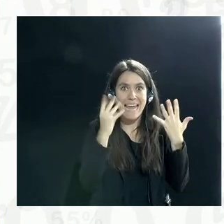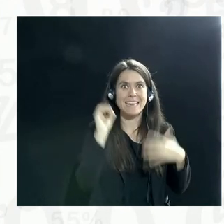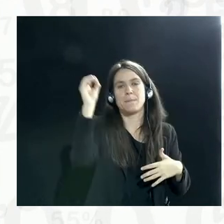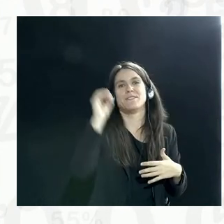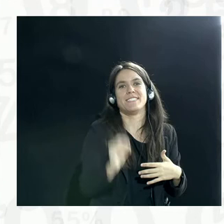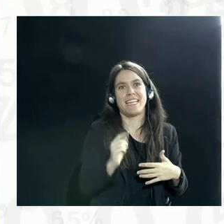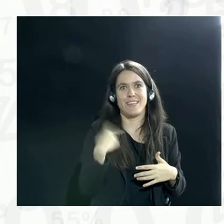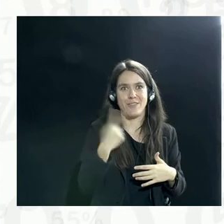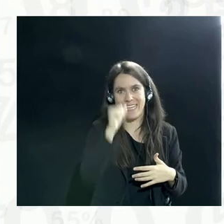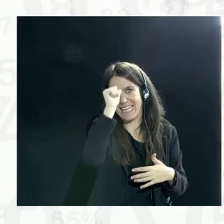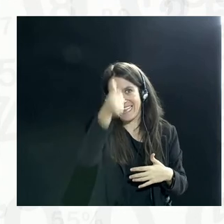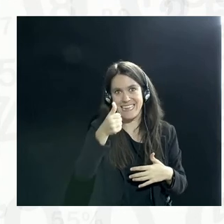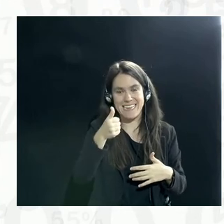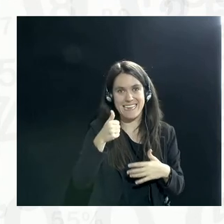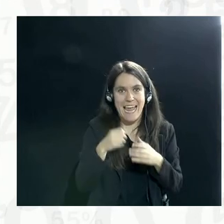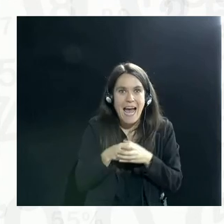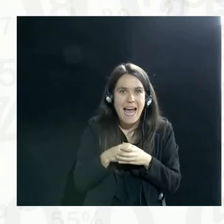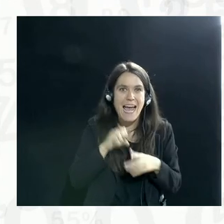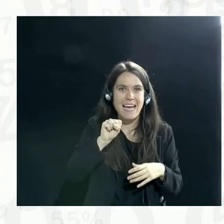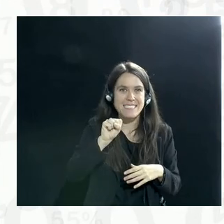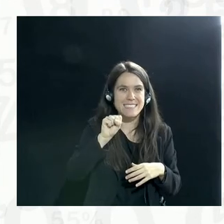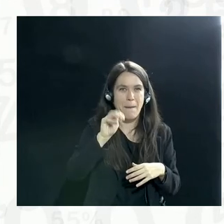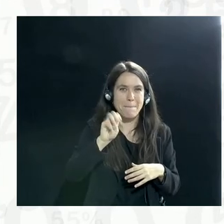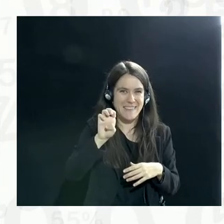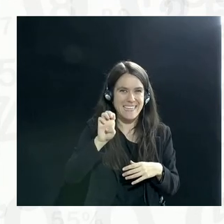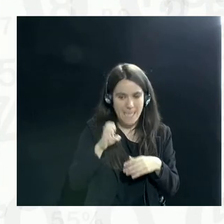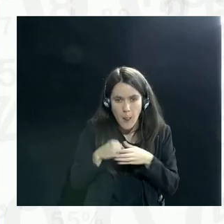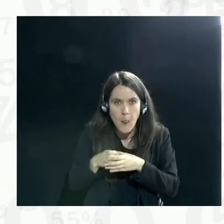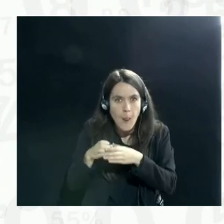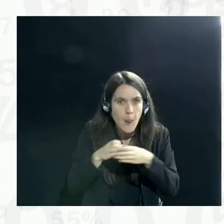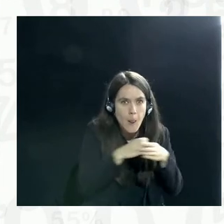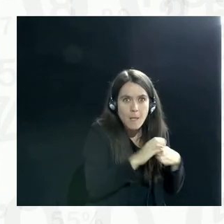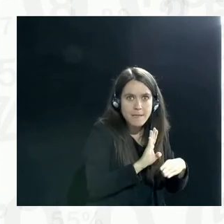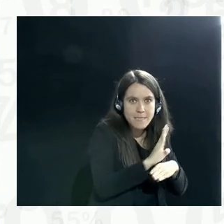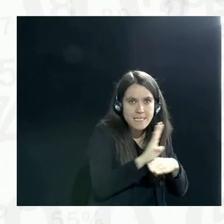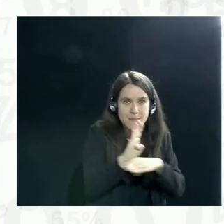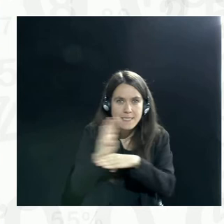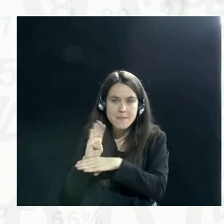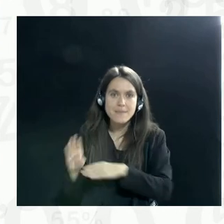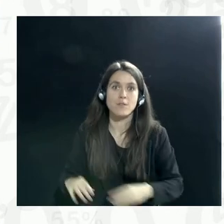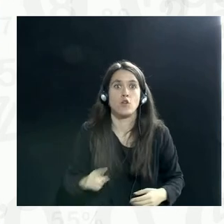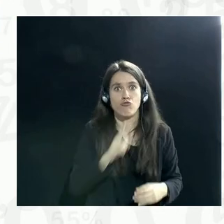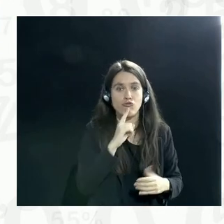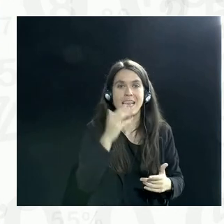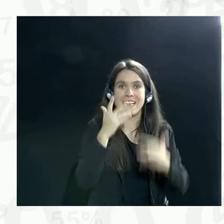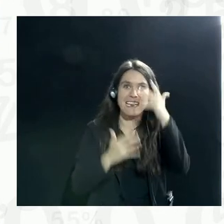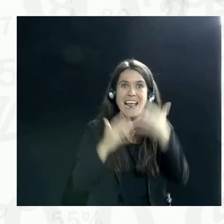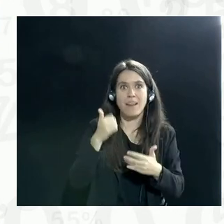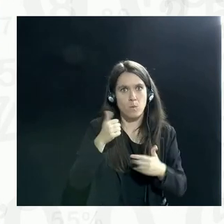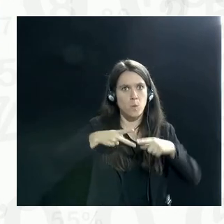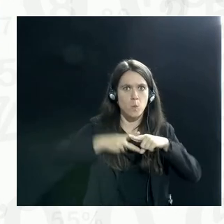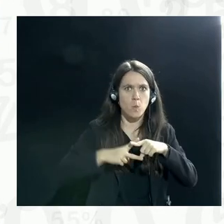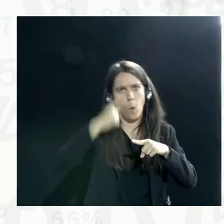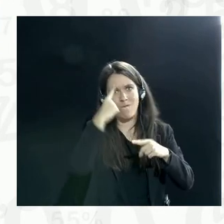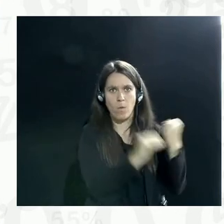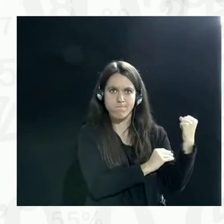Indian firms are actually small and medium enterprises. So in this context, data has actually become a tool of empowerment.